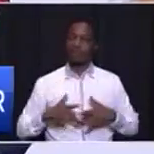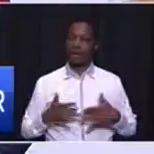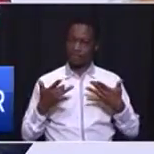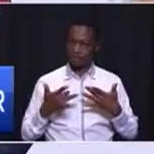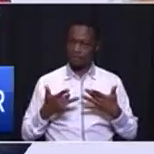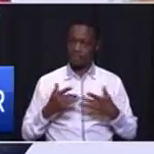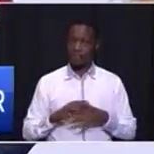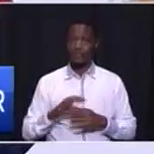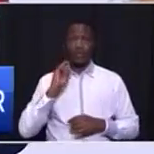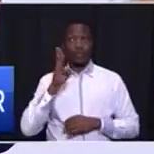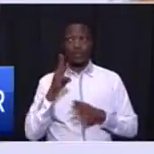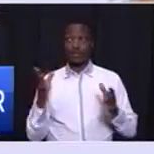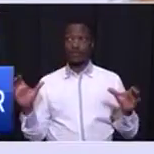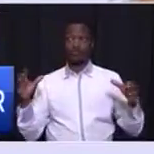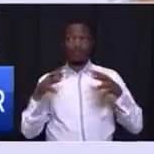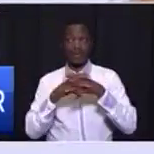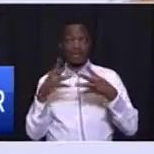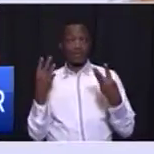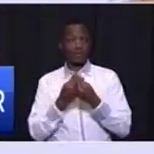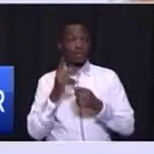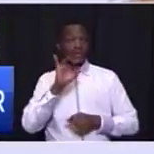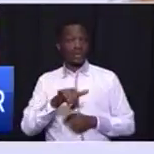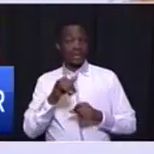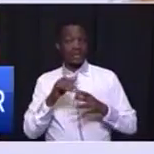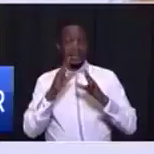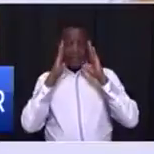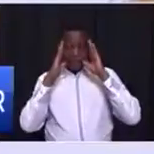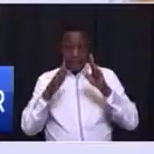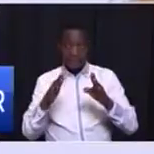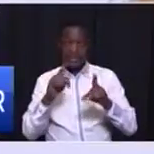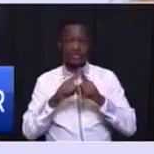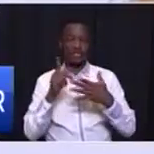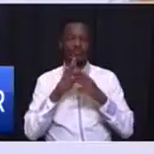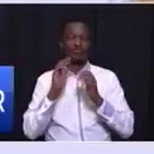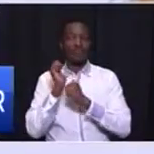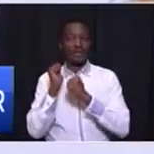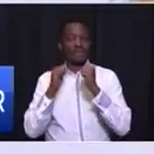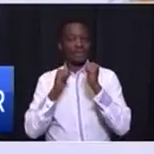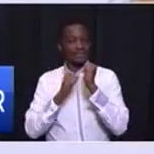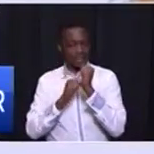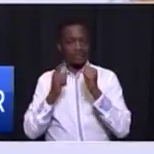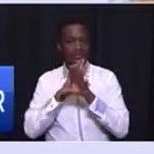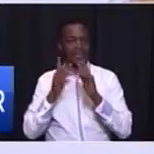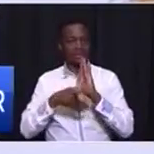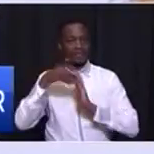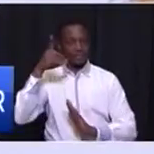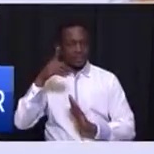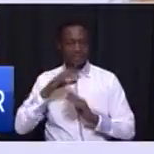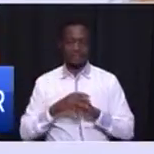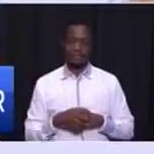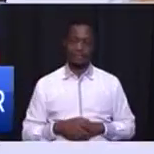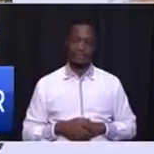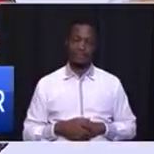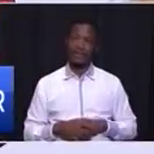We will, together with that, pay attention to infrastructure development. Secondly,